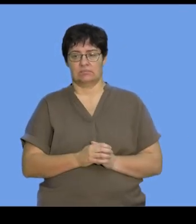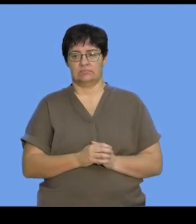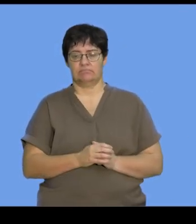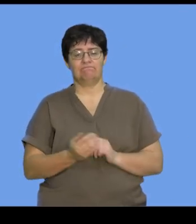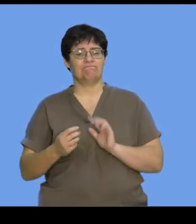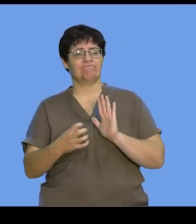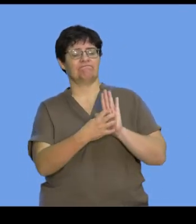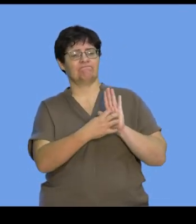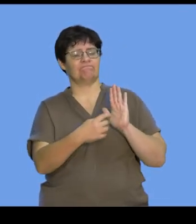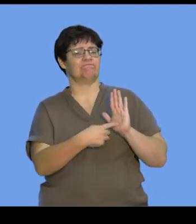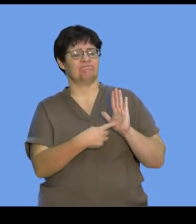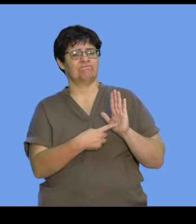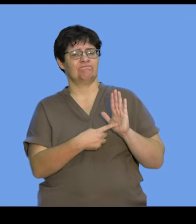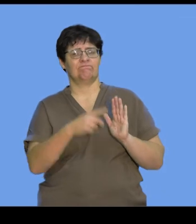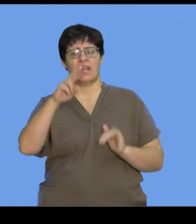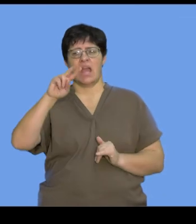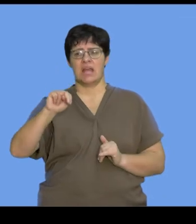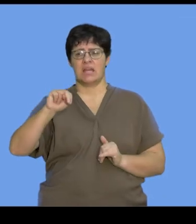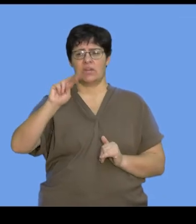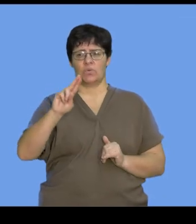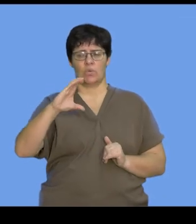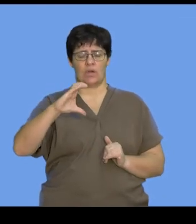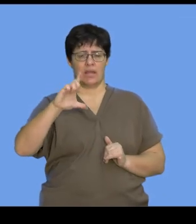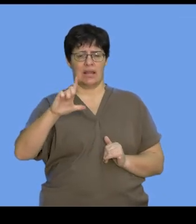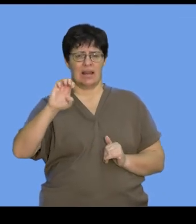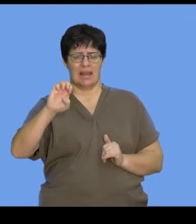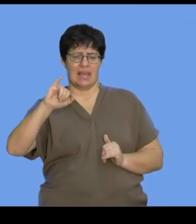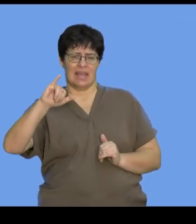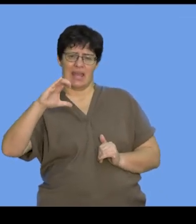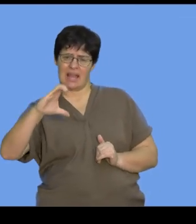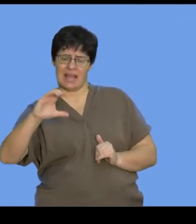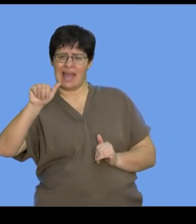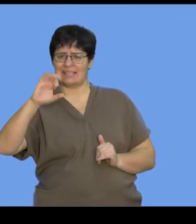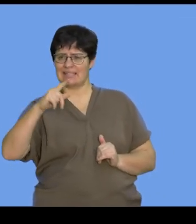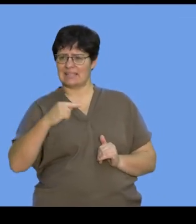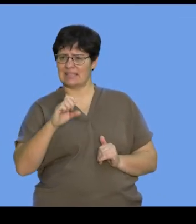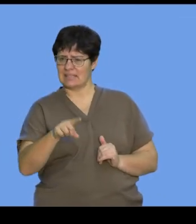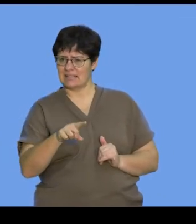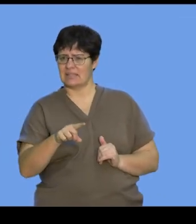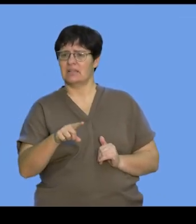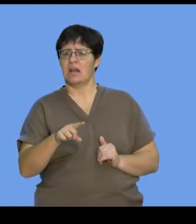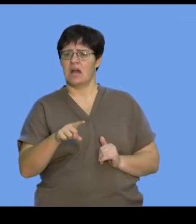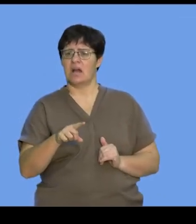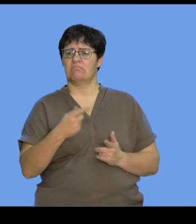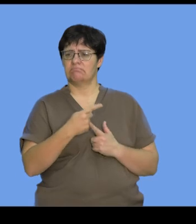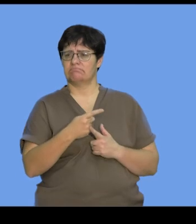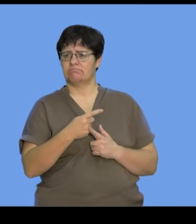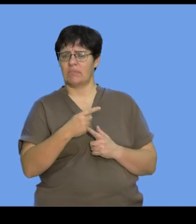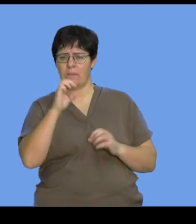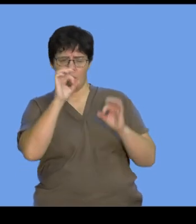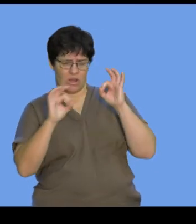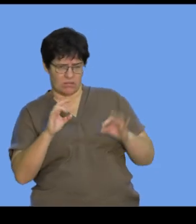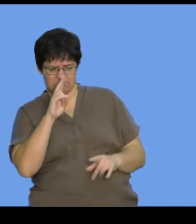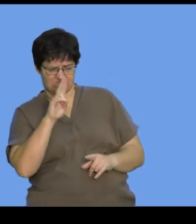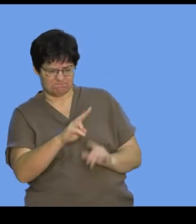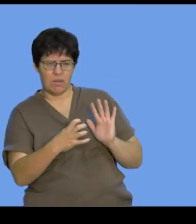represents a part of a nucleic acid molecule. Study the diagram and answer the questions that follow. So, let's move on to the